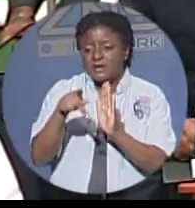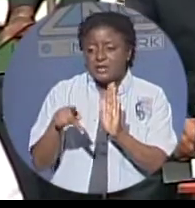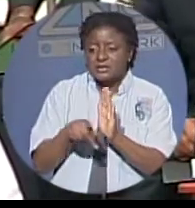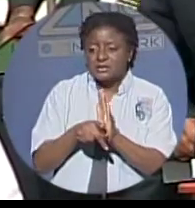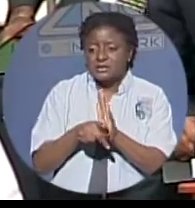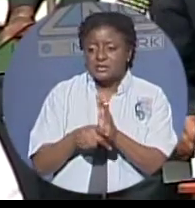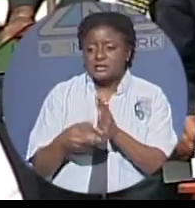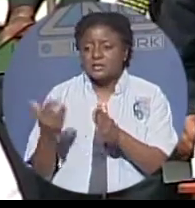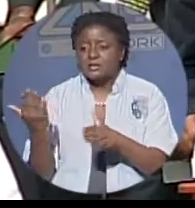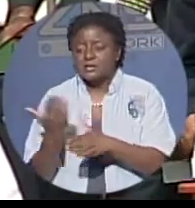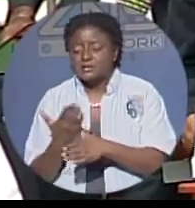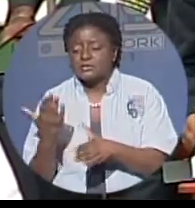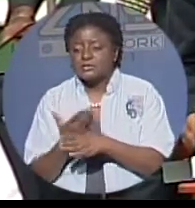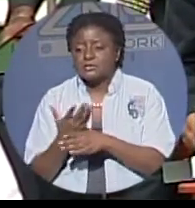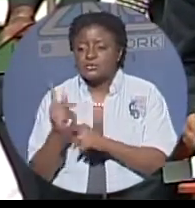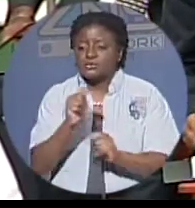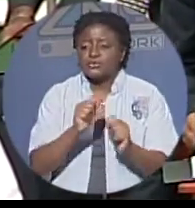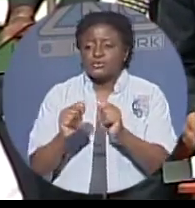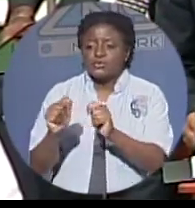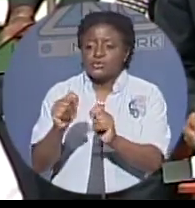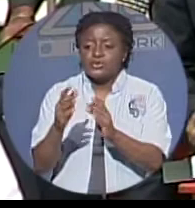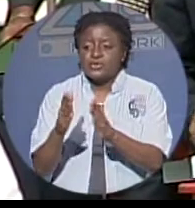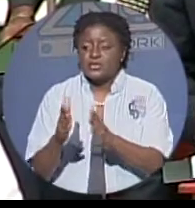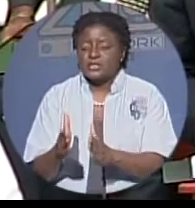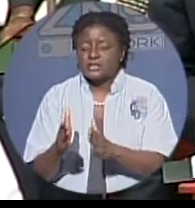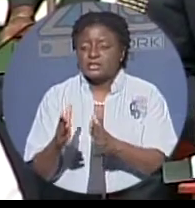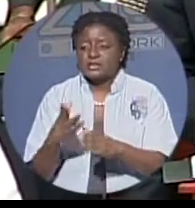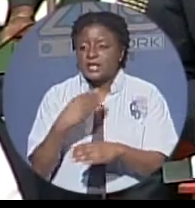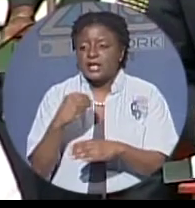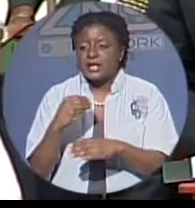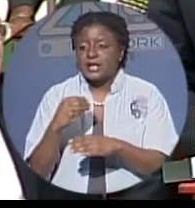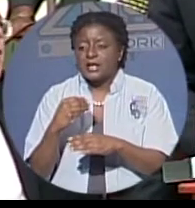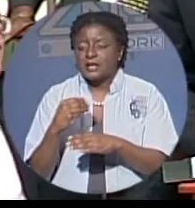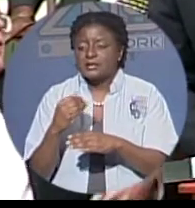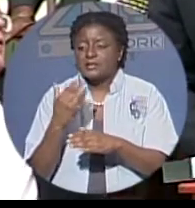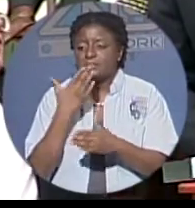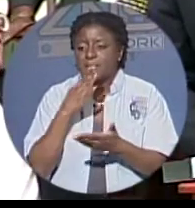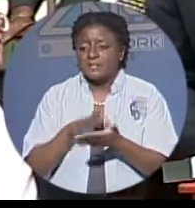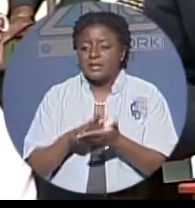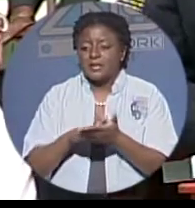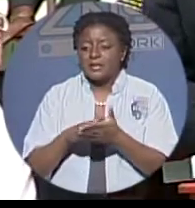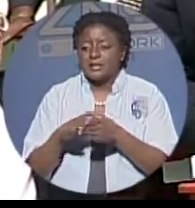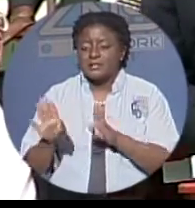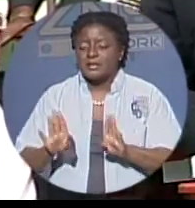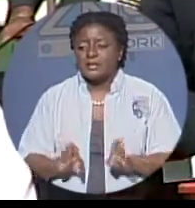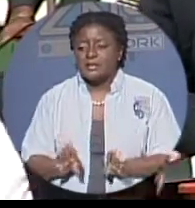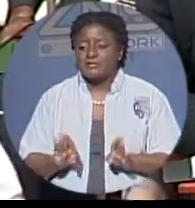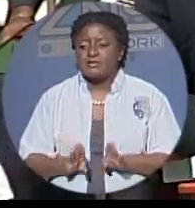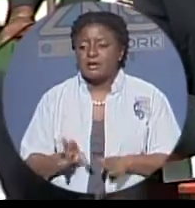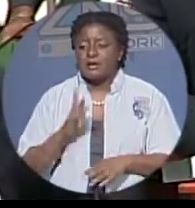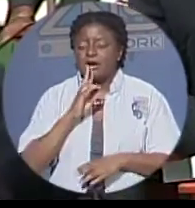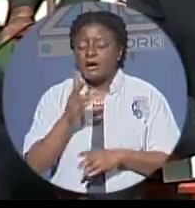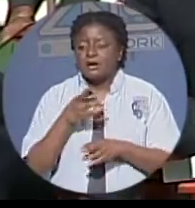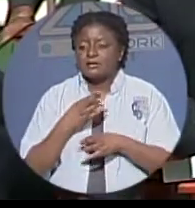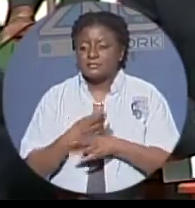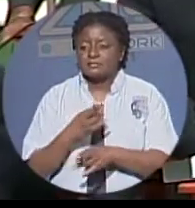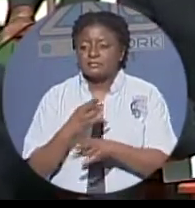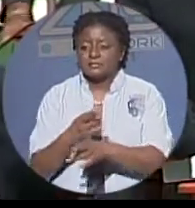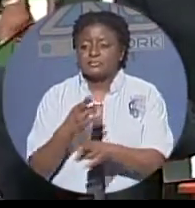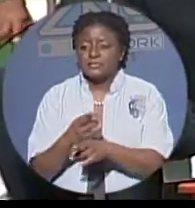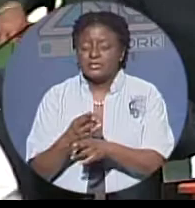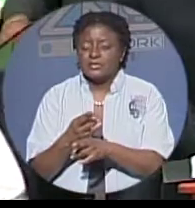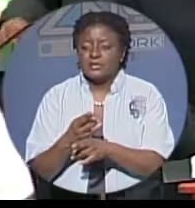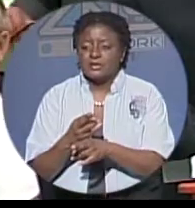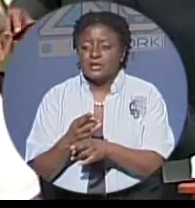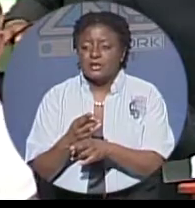and the general disorderly behavior are the norm therefore our immediate challenge